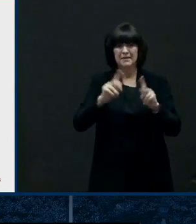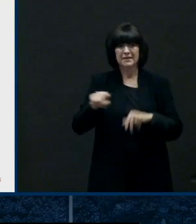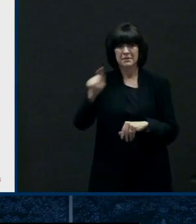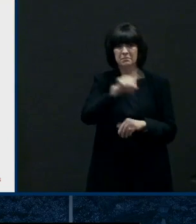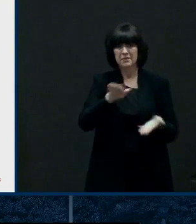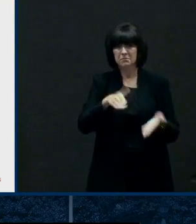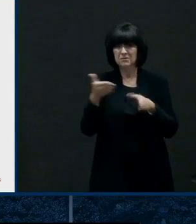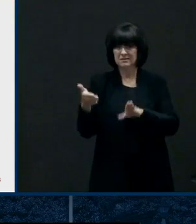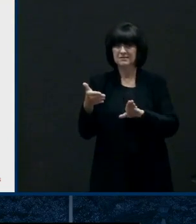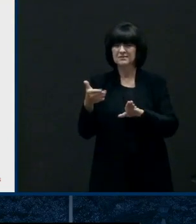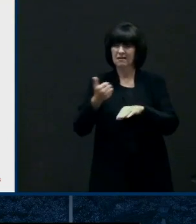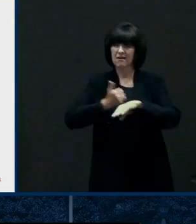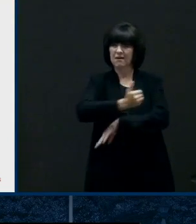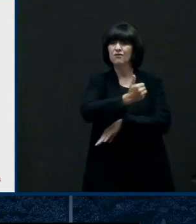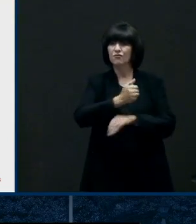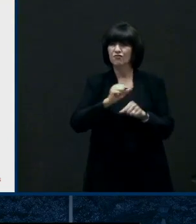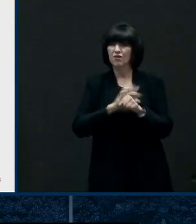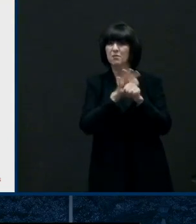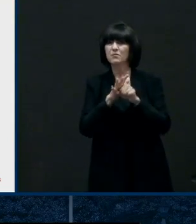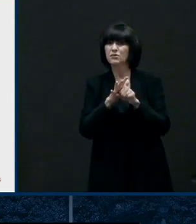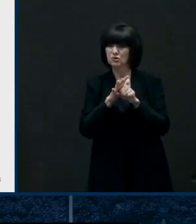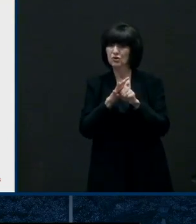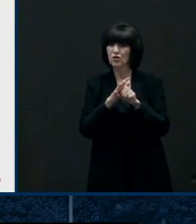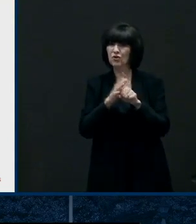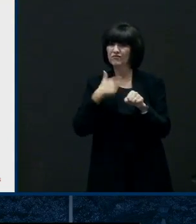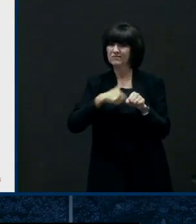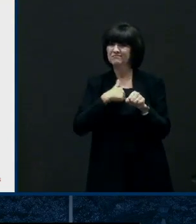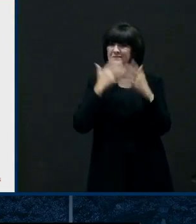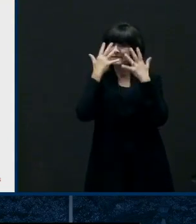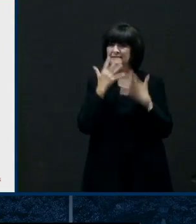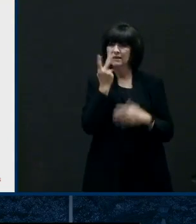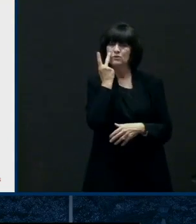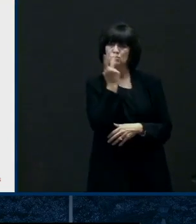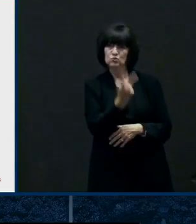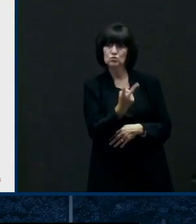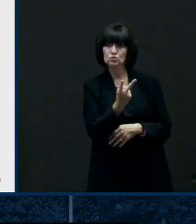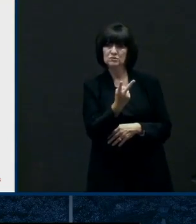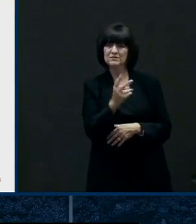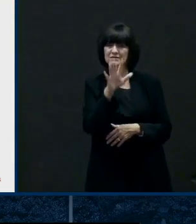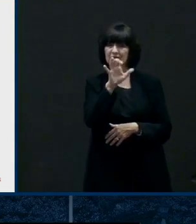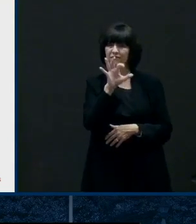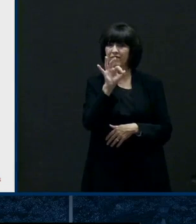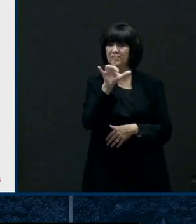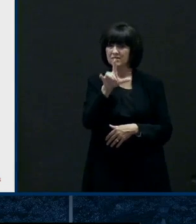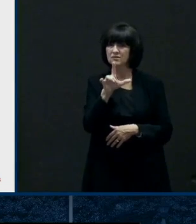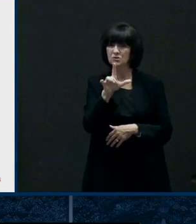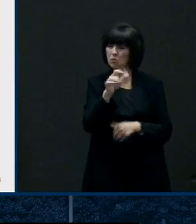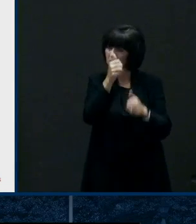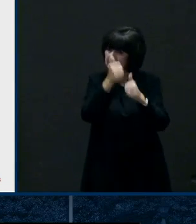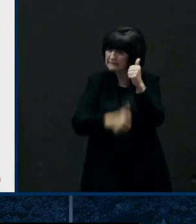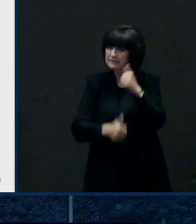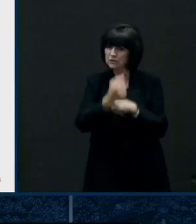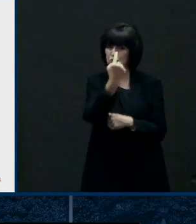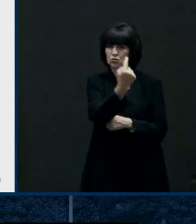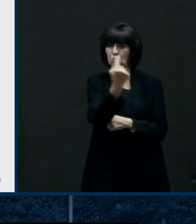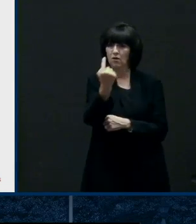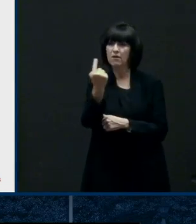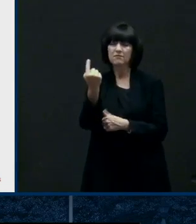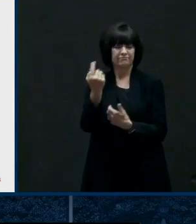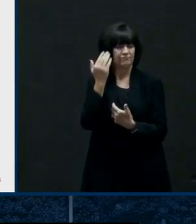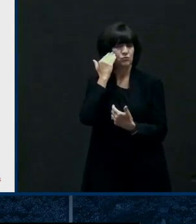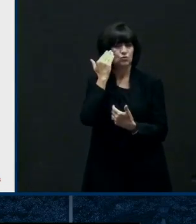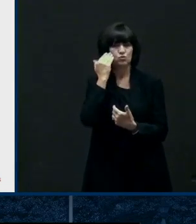and we continue to lean into protecting our vulnerable particularly senior citizens and those in long-term care